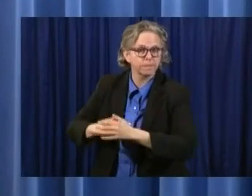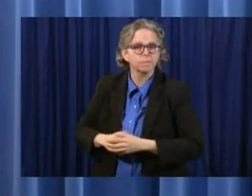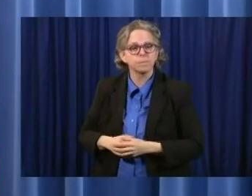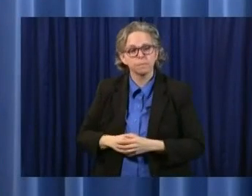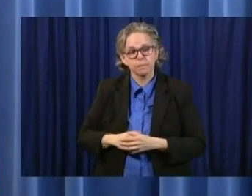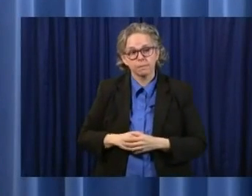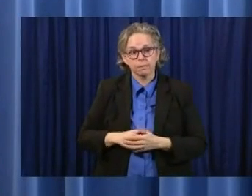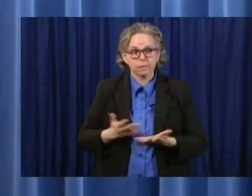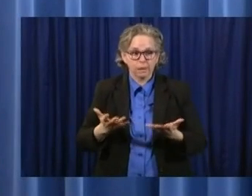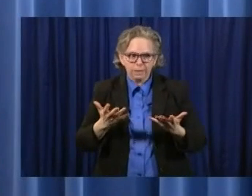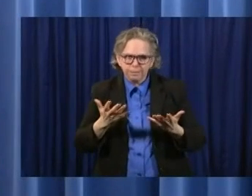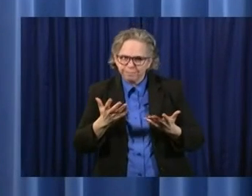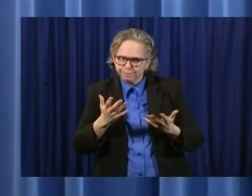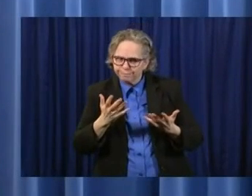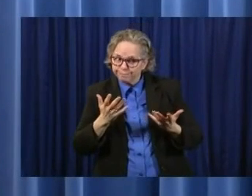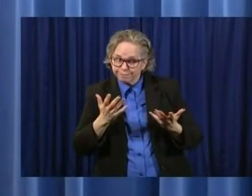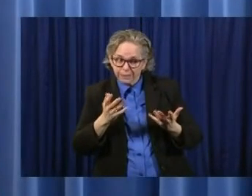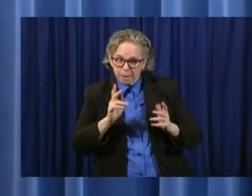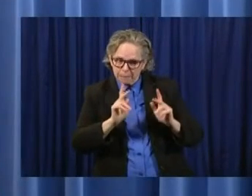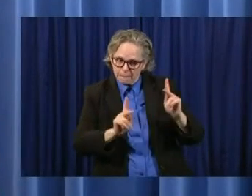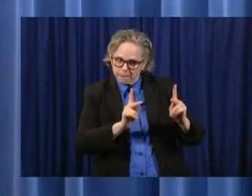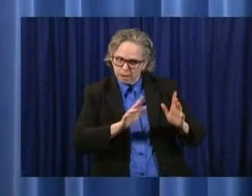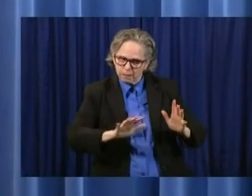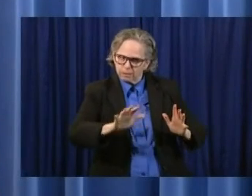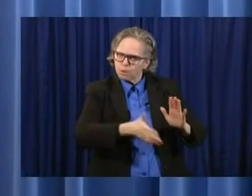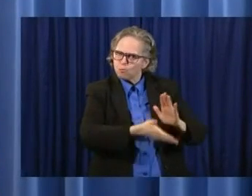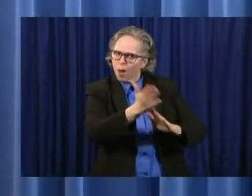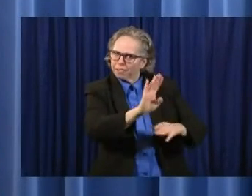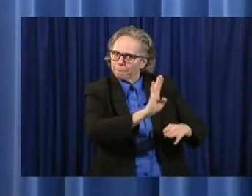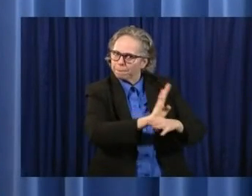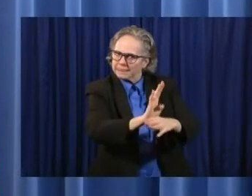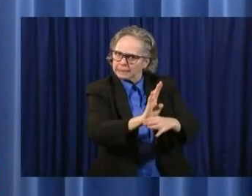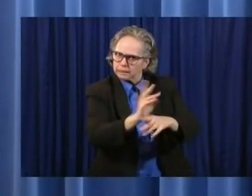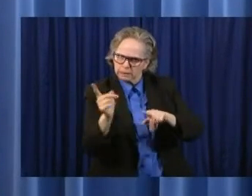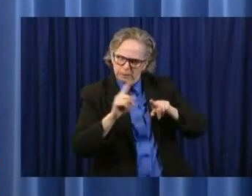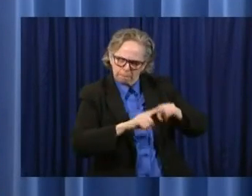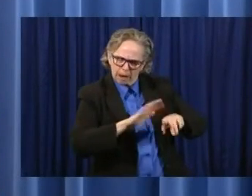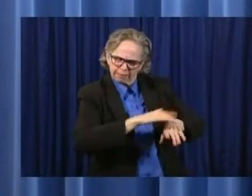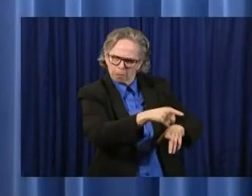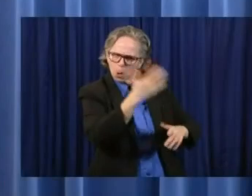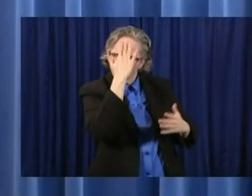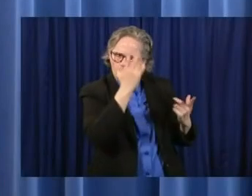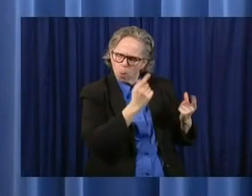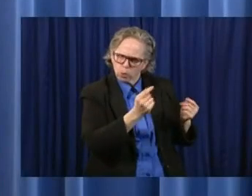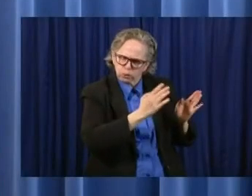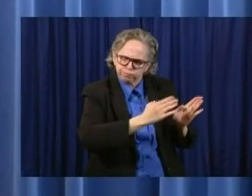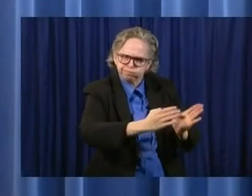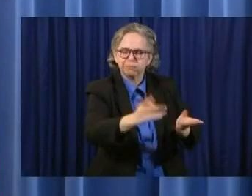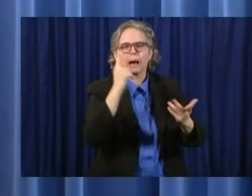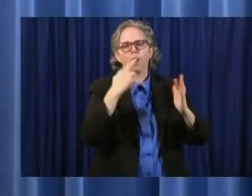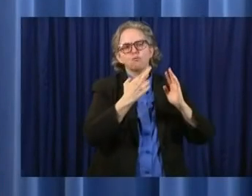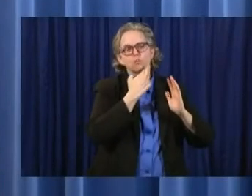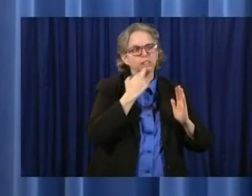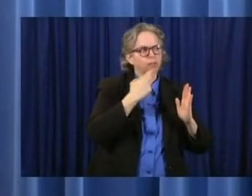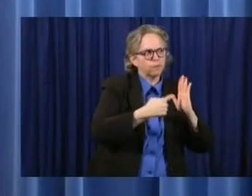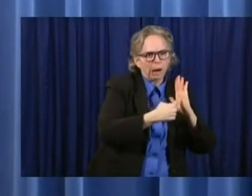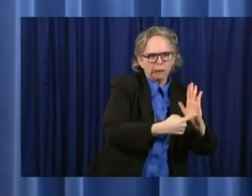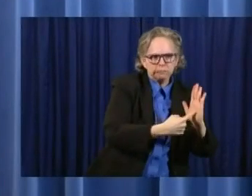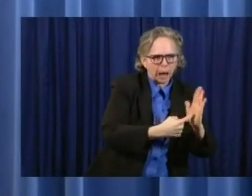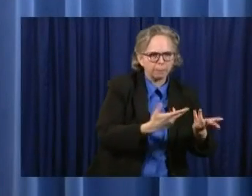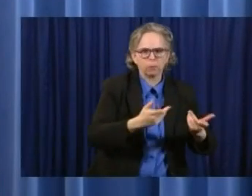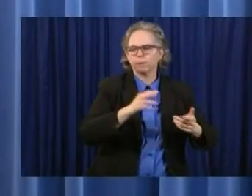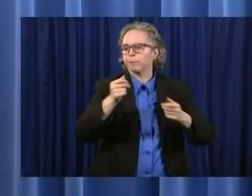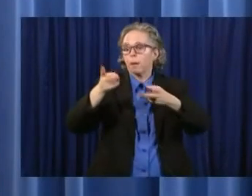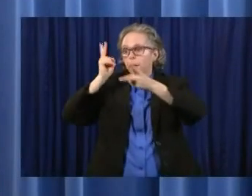know how to run a restaurant, for example, or know how their barbershop works. We're relying on